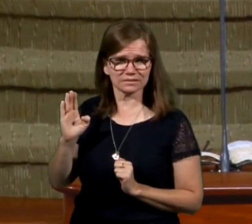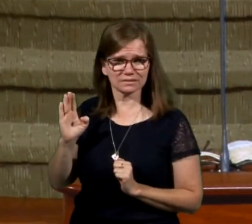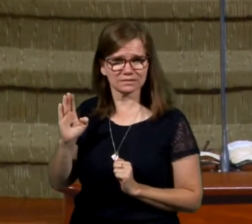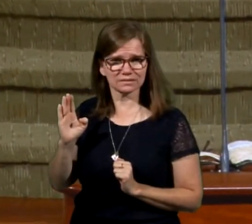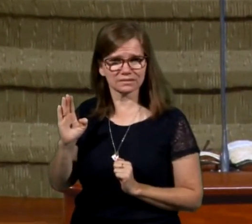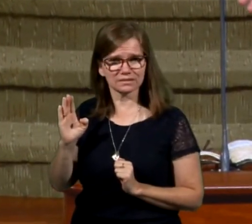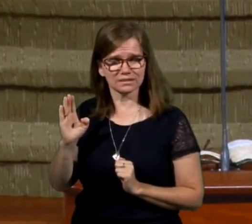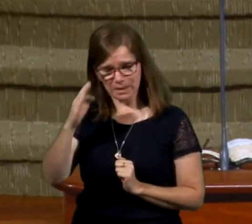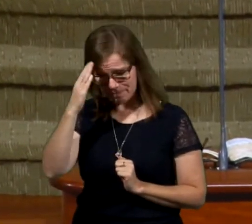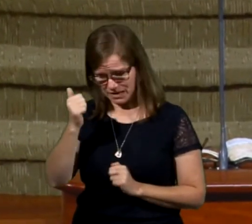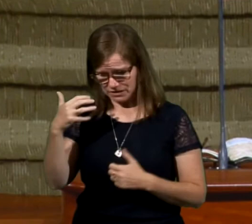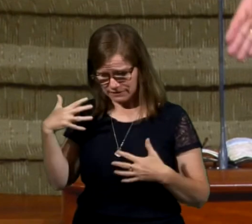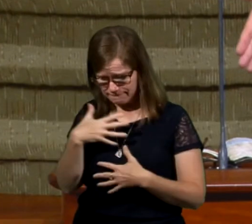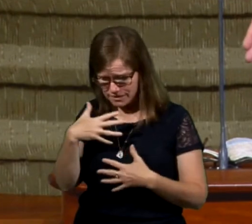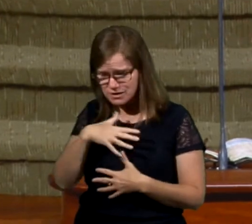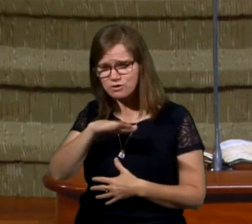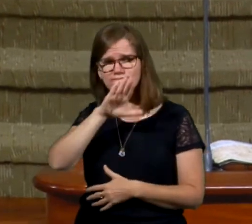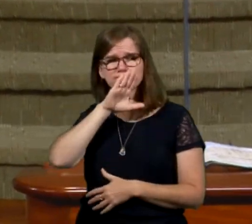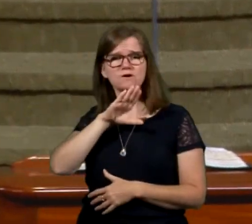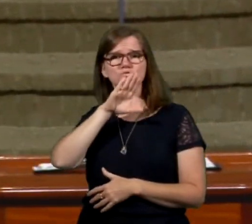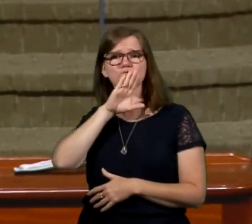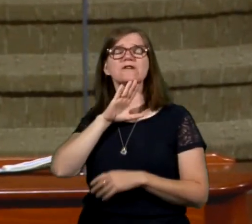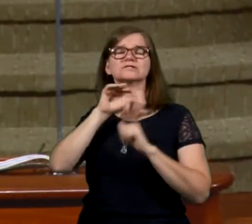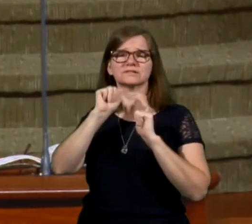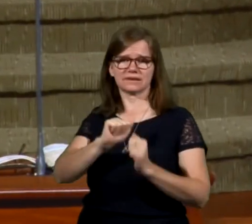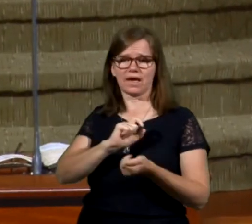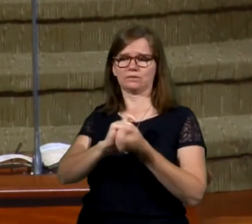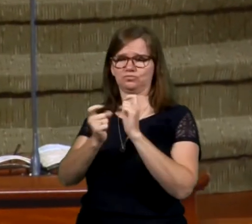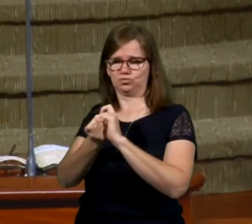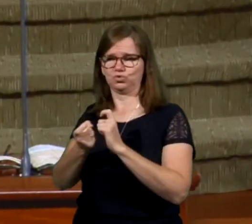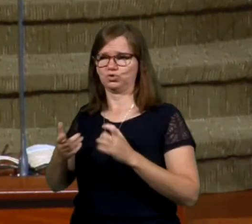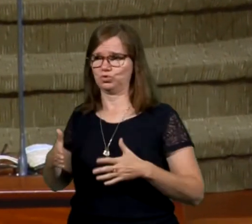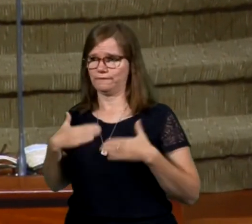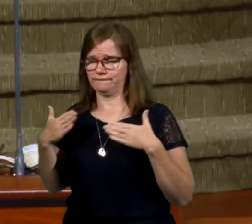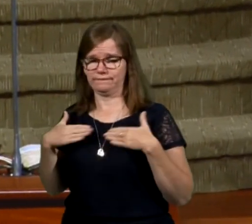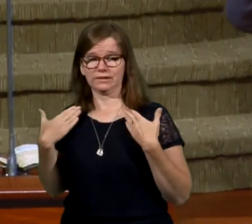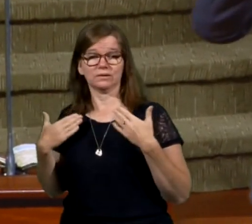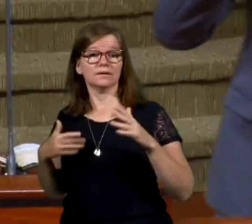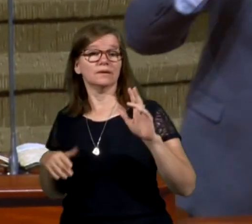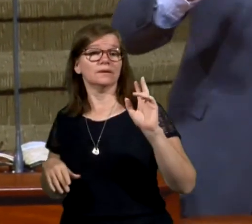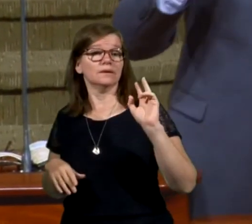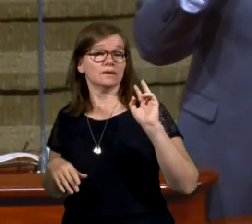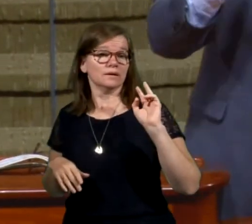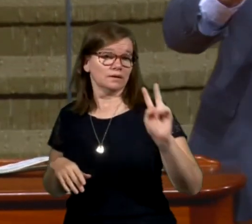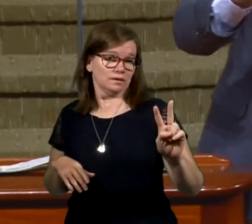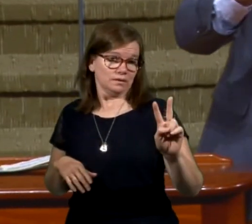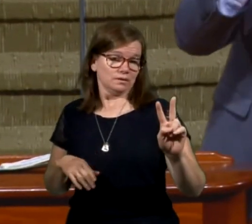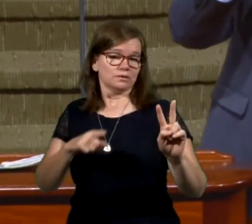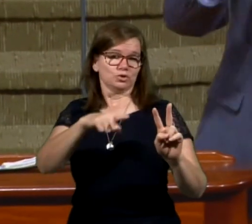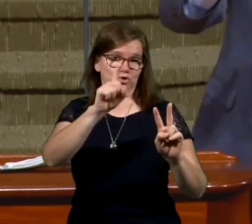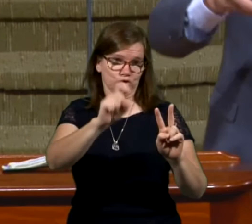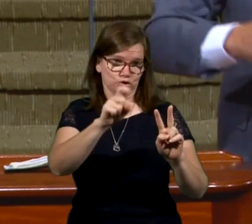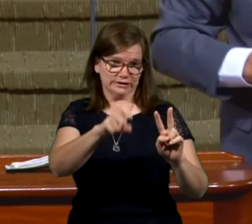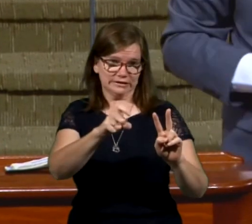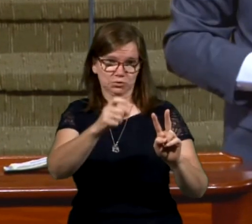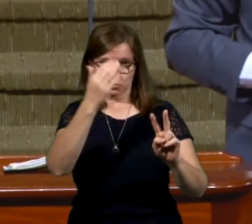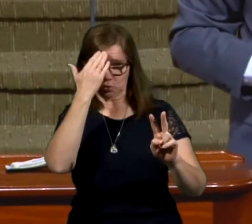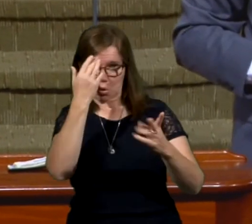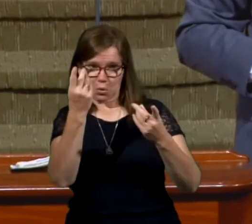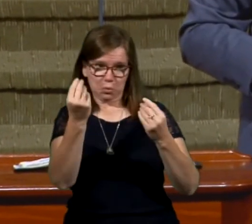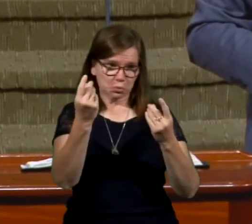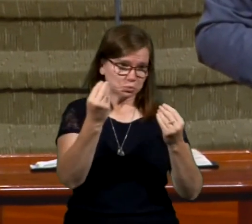Because your fear and your frustrations can be turned to cheer. Number two, you need direction for your future.